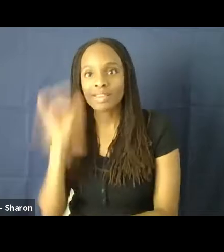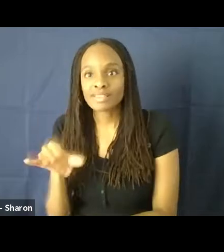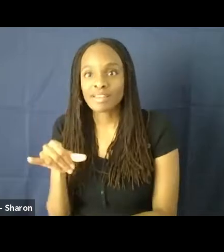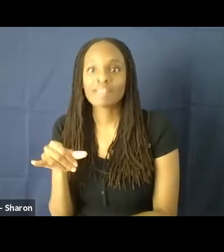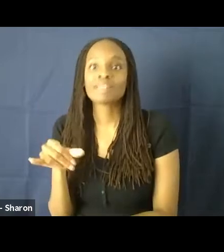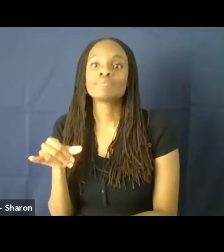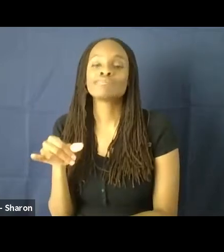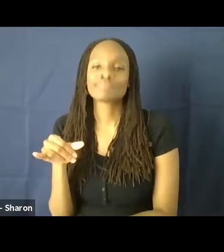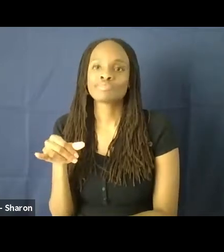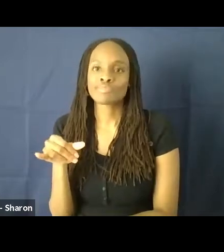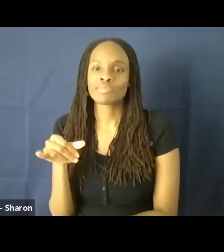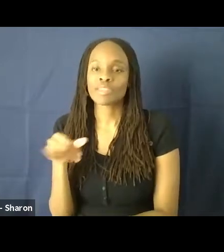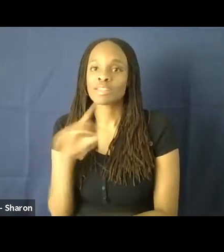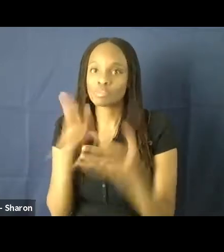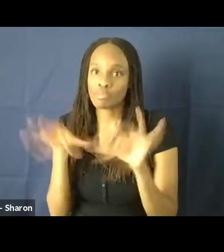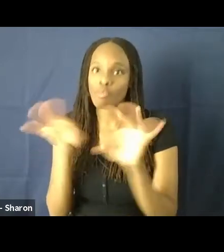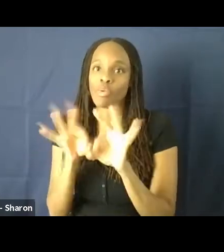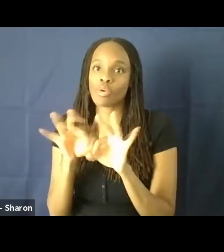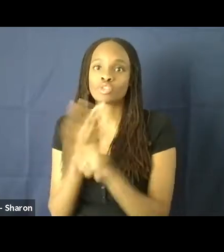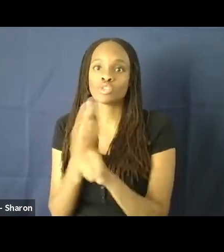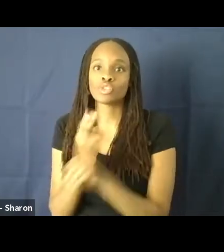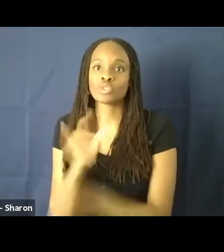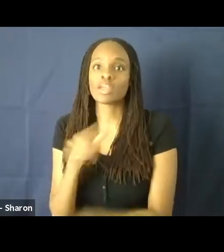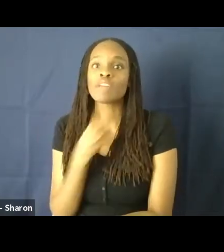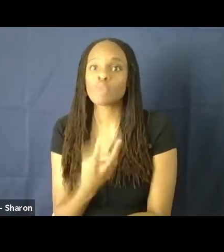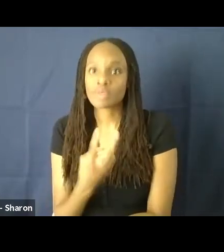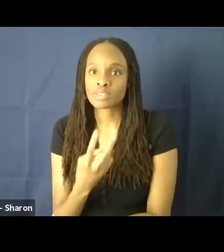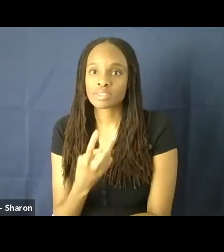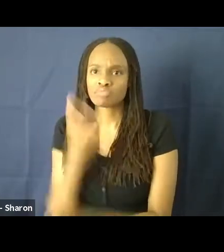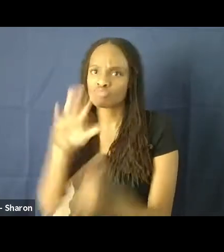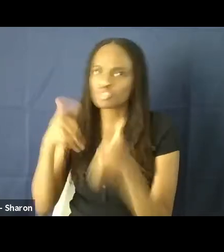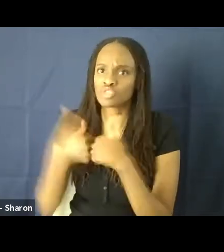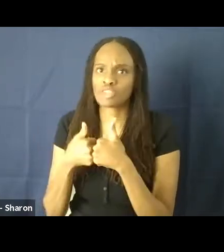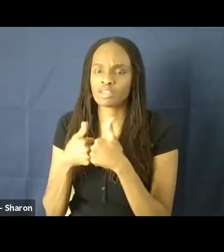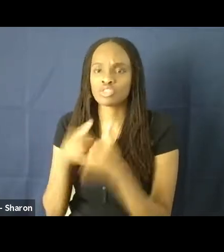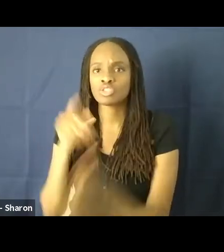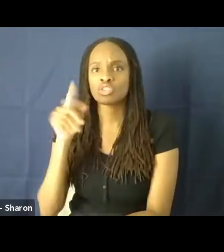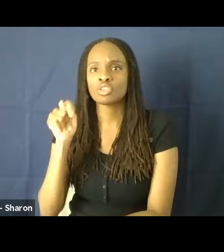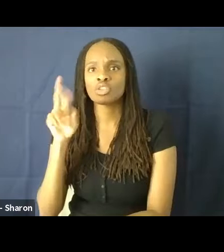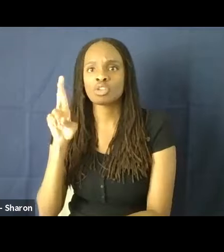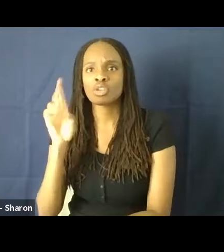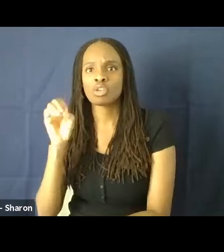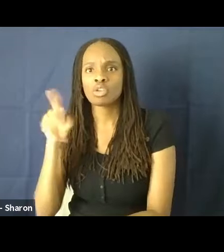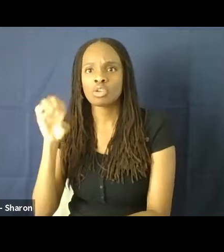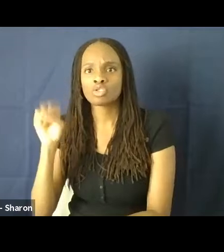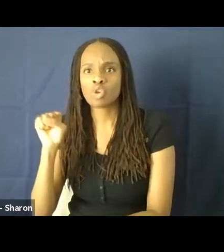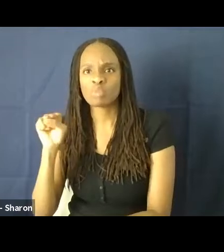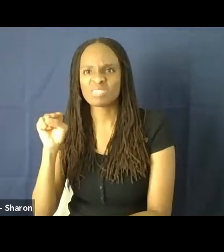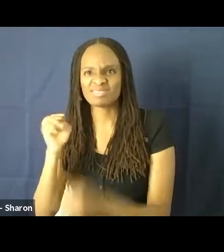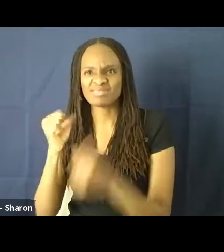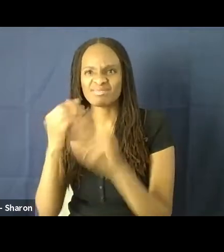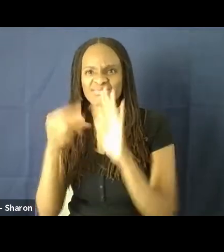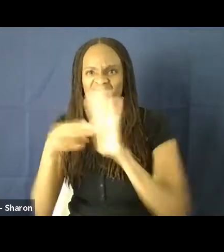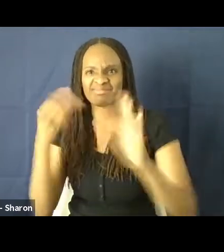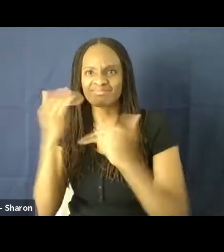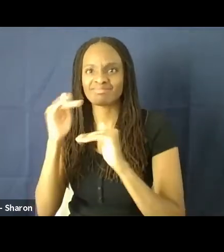imperative to use that voice to challenge tropes and create new archetypes. Because does it really matter